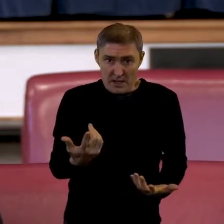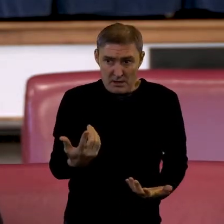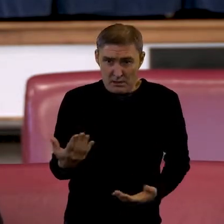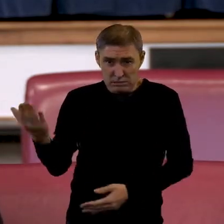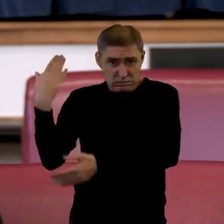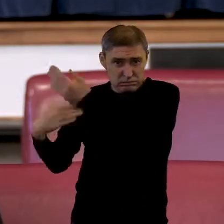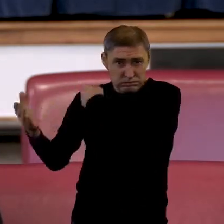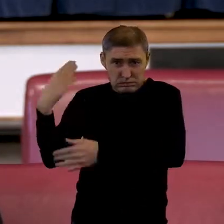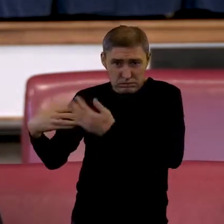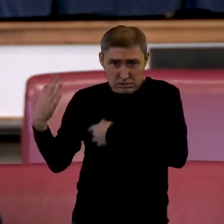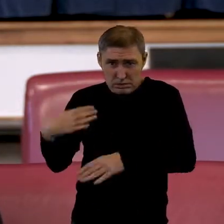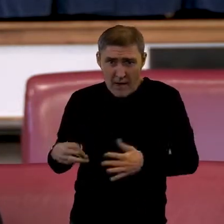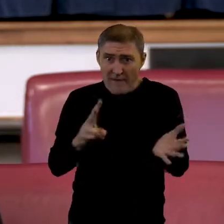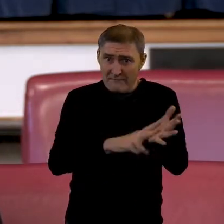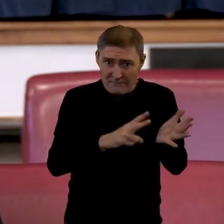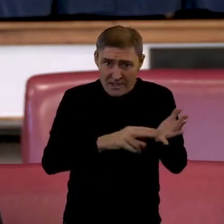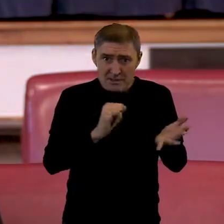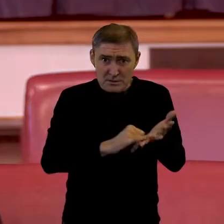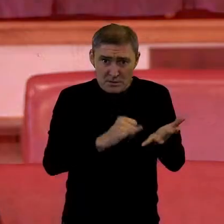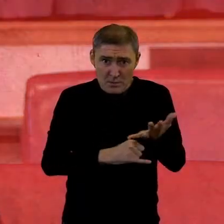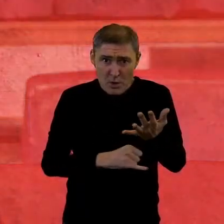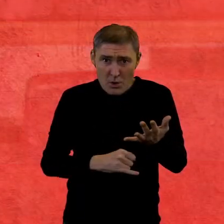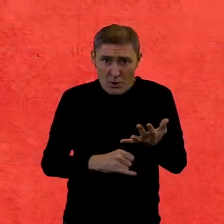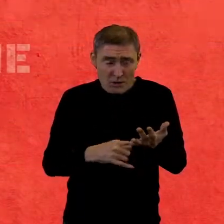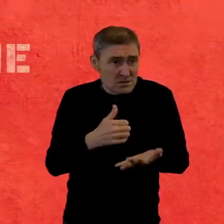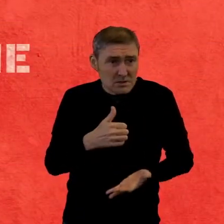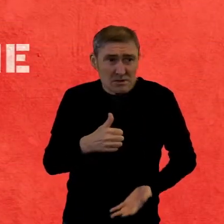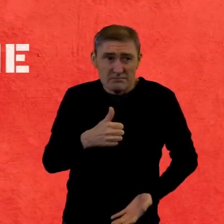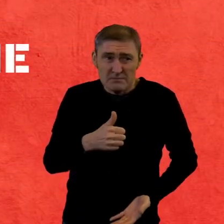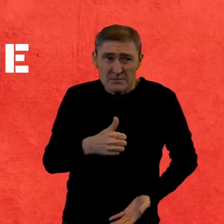found victim support service very invaluable to me.